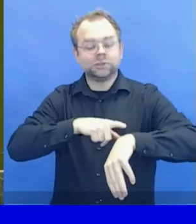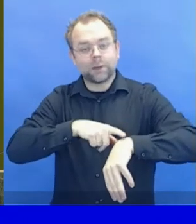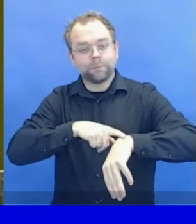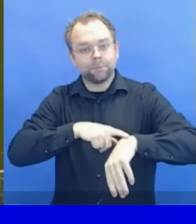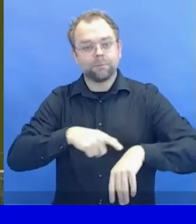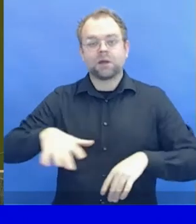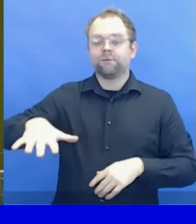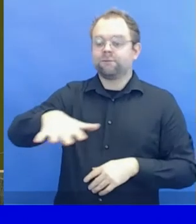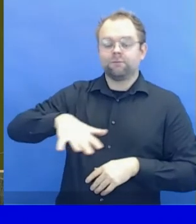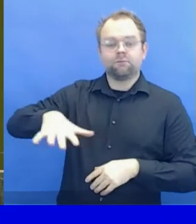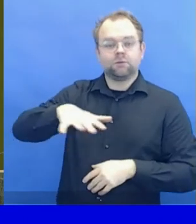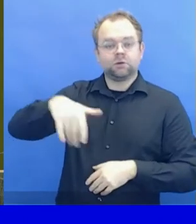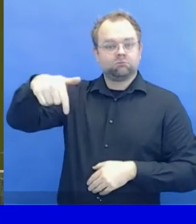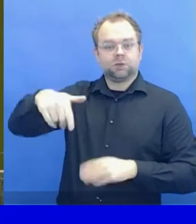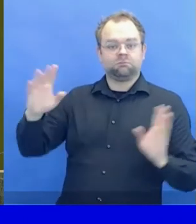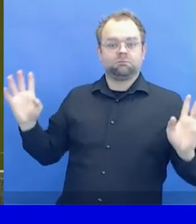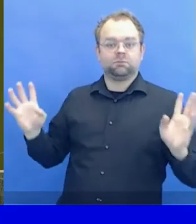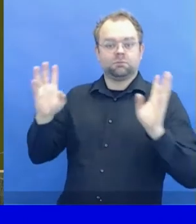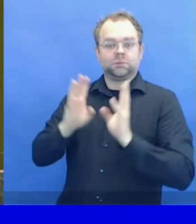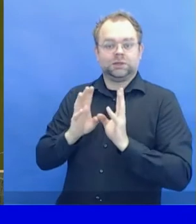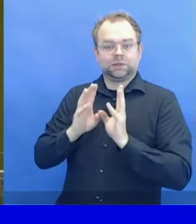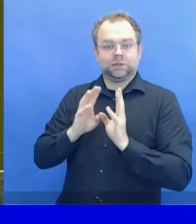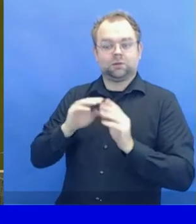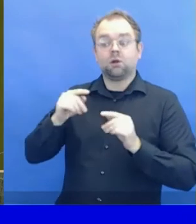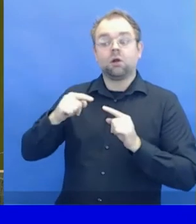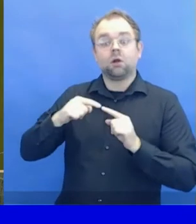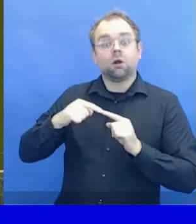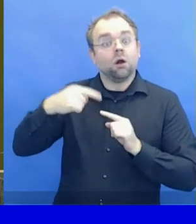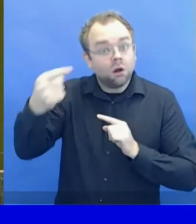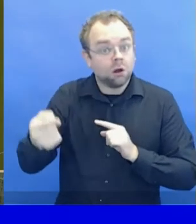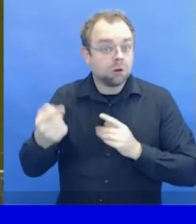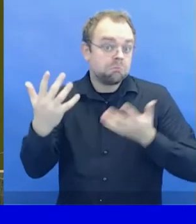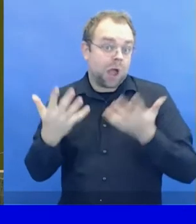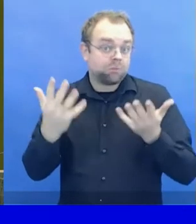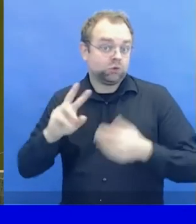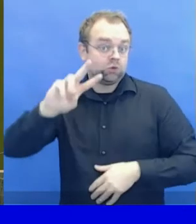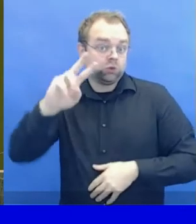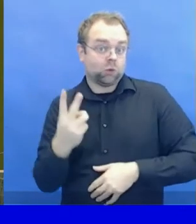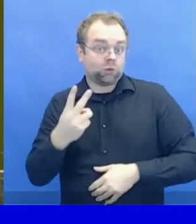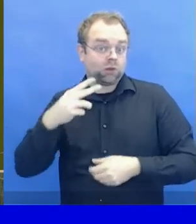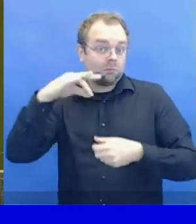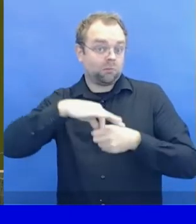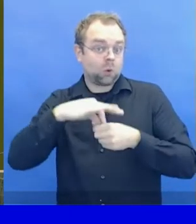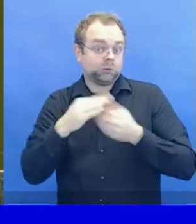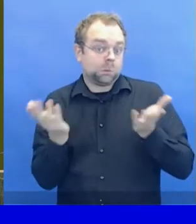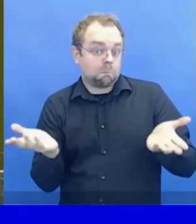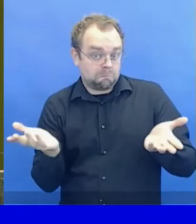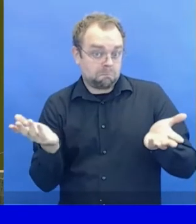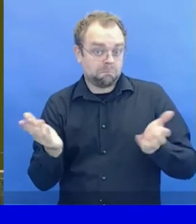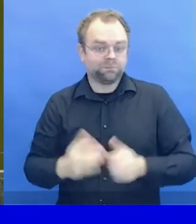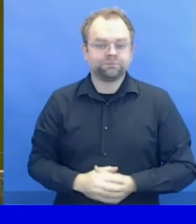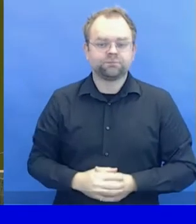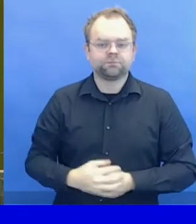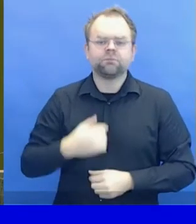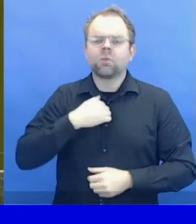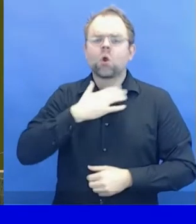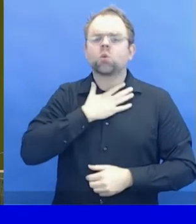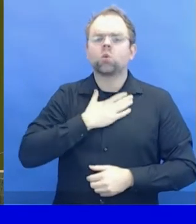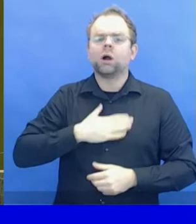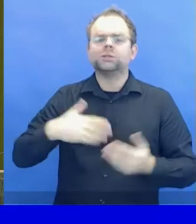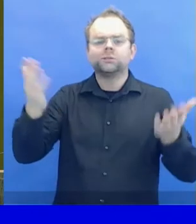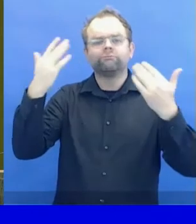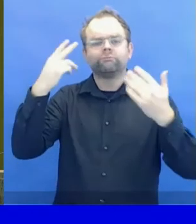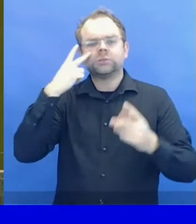Parties are set in document CRPD-CSP-2008